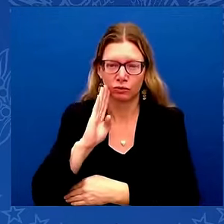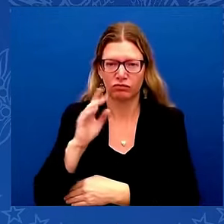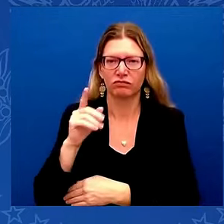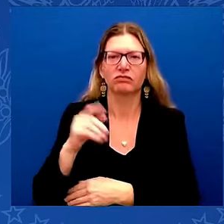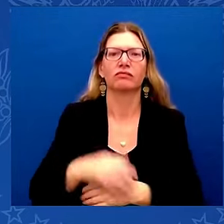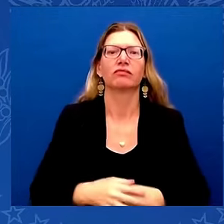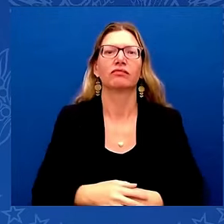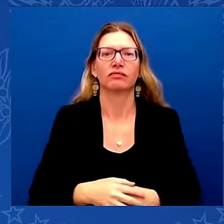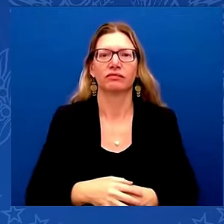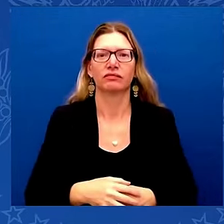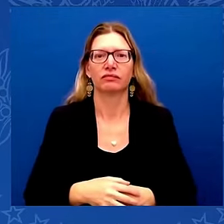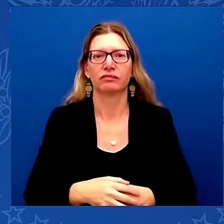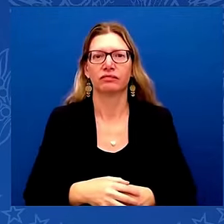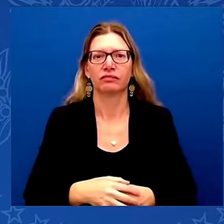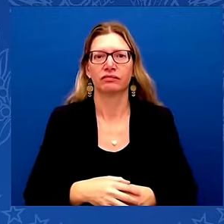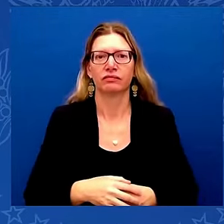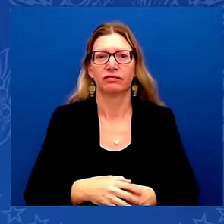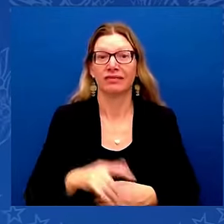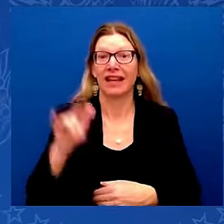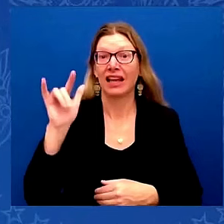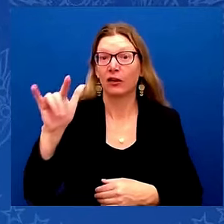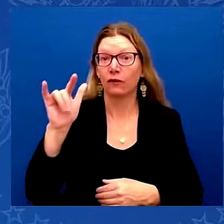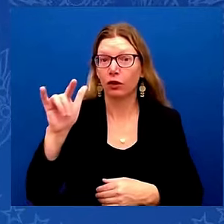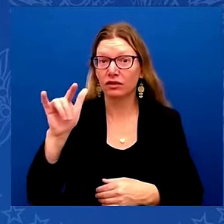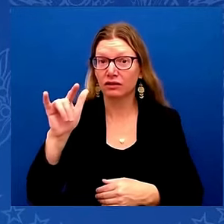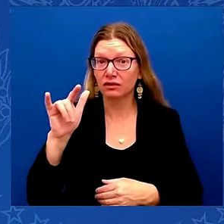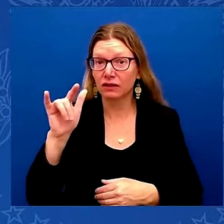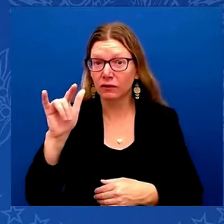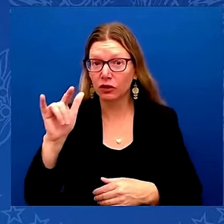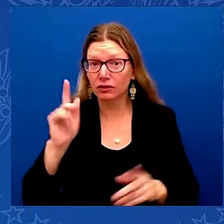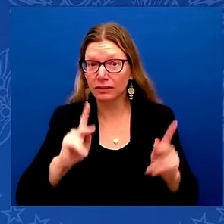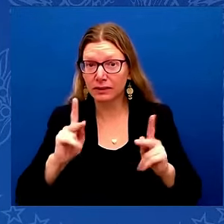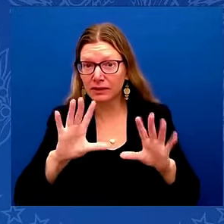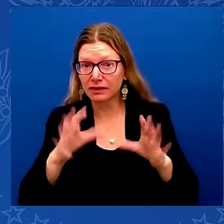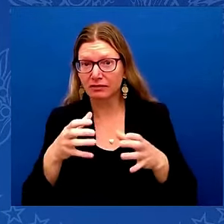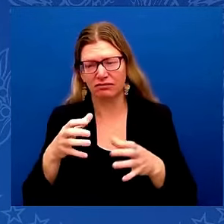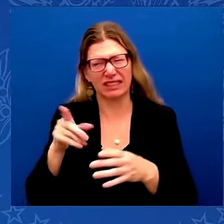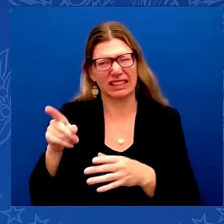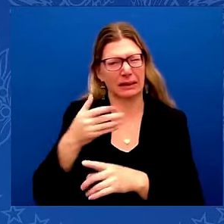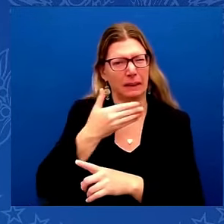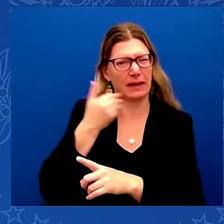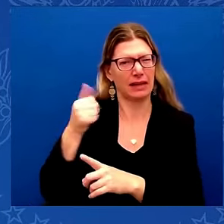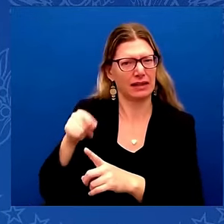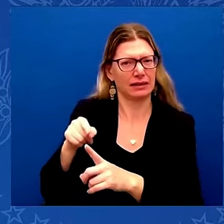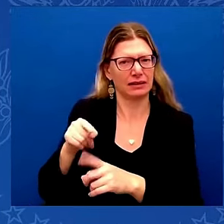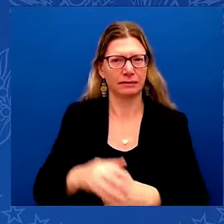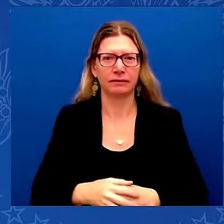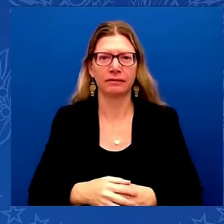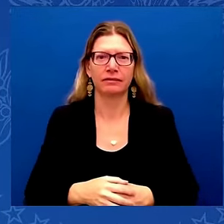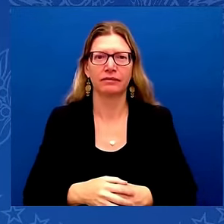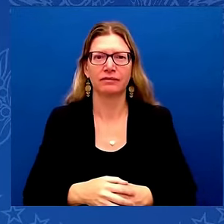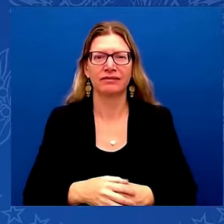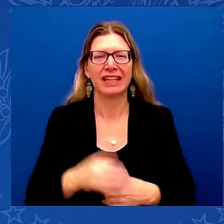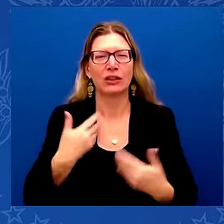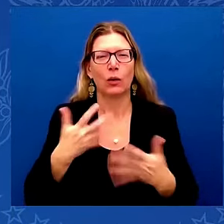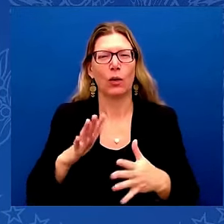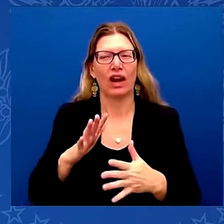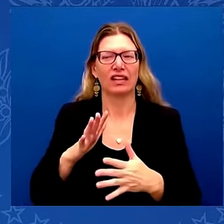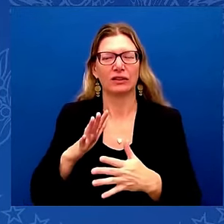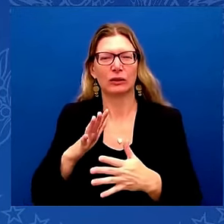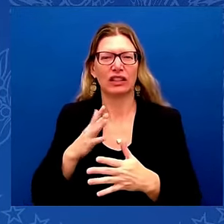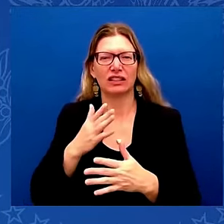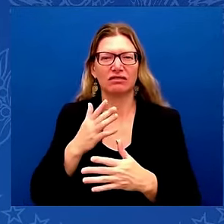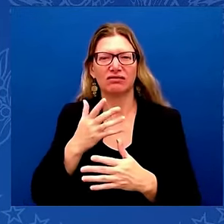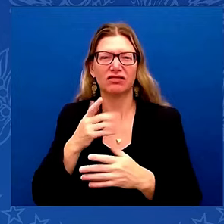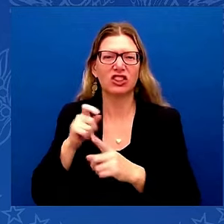He's an Air Force guy, but he's the best. And I also want not to try to rub this in too much. But I also welcome Representative Stanford Bishop.